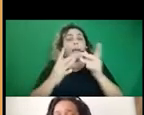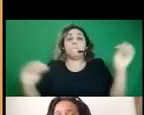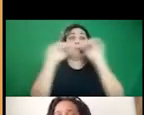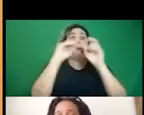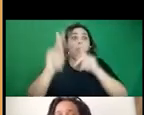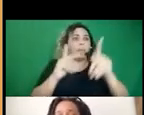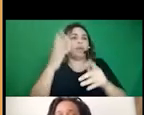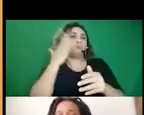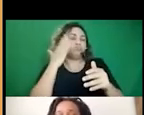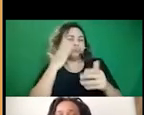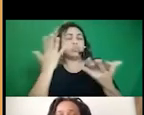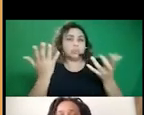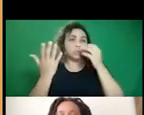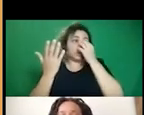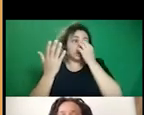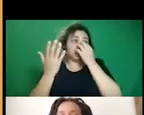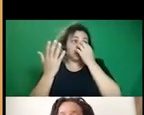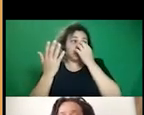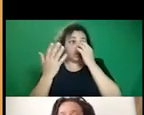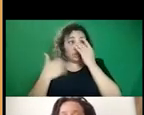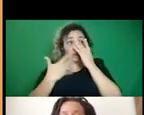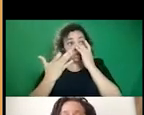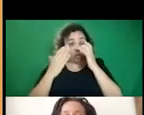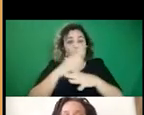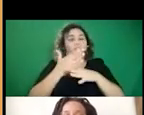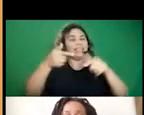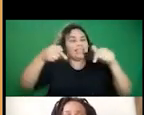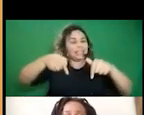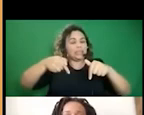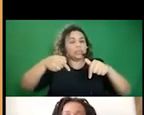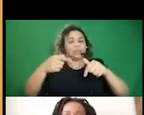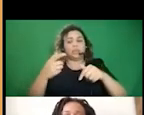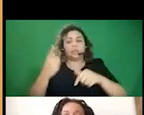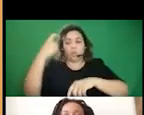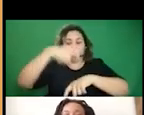Um, and so I really wanted to share this as a, uh,